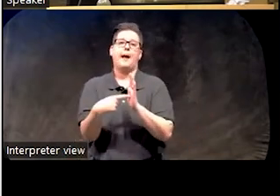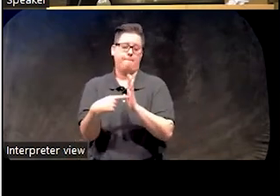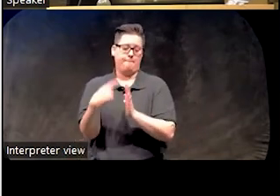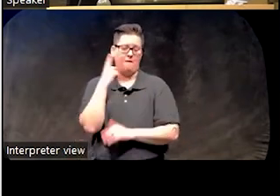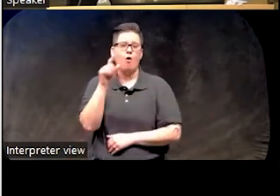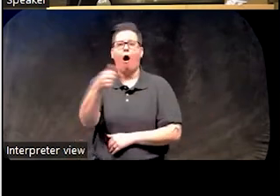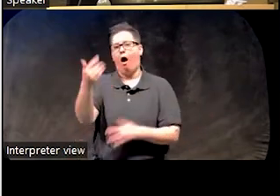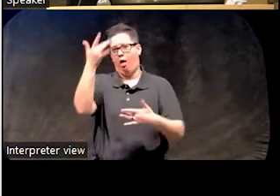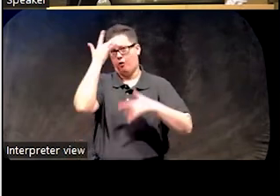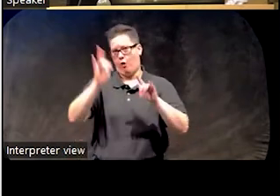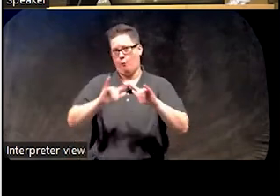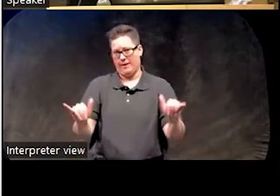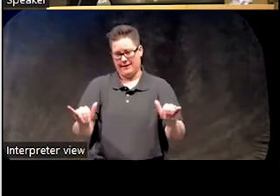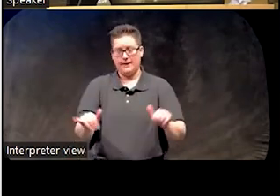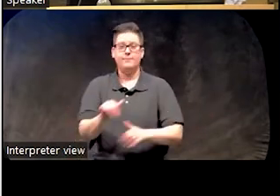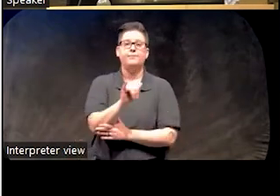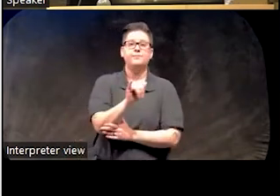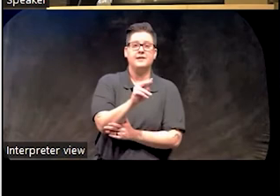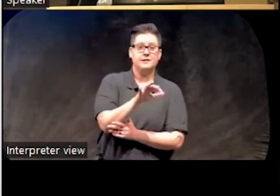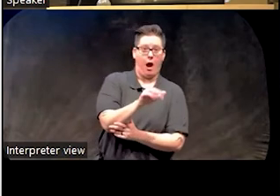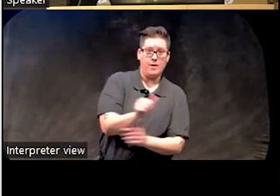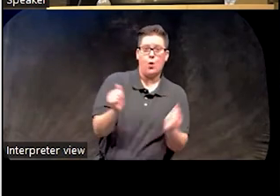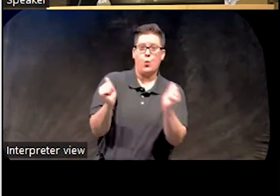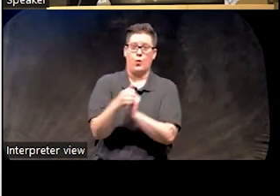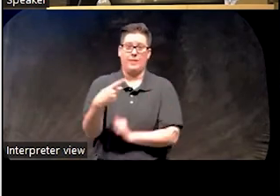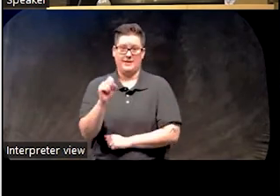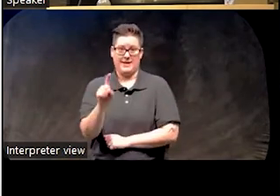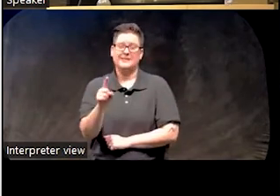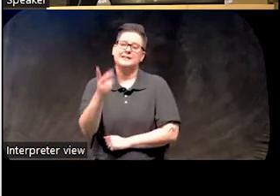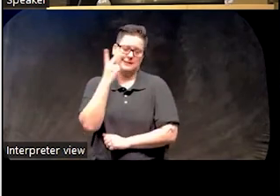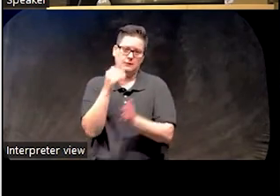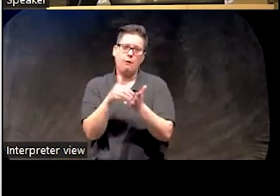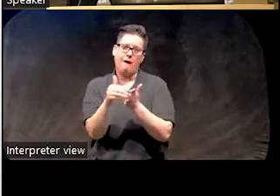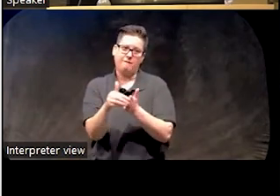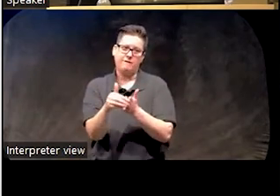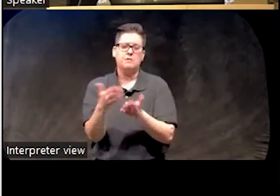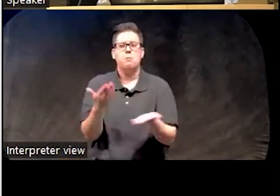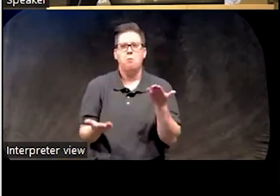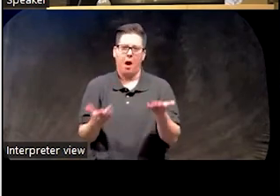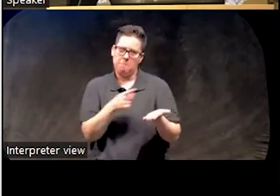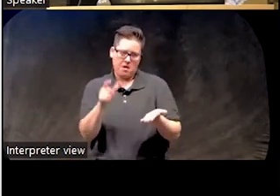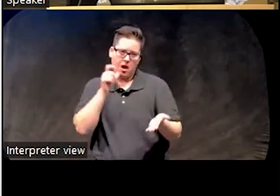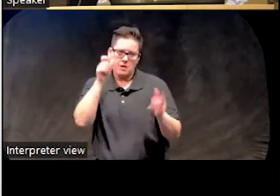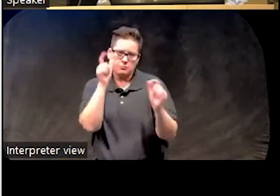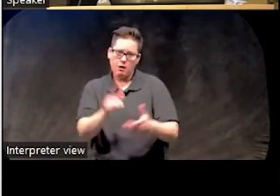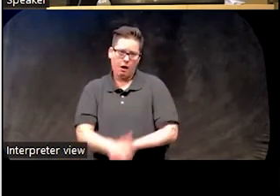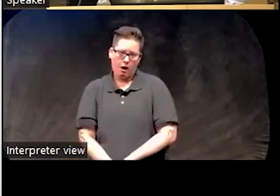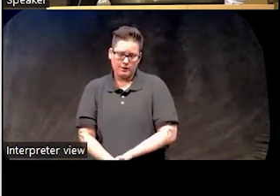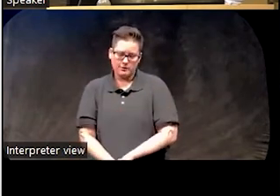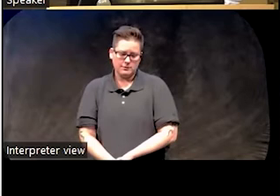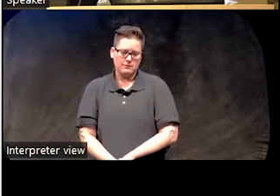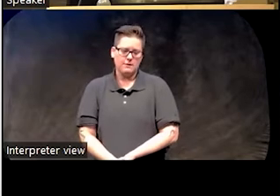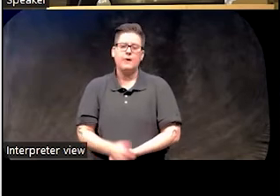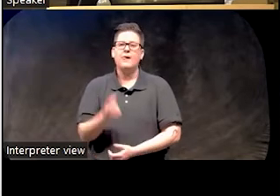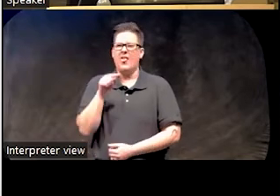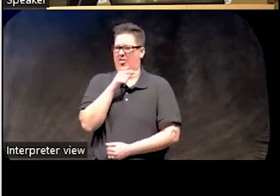comorbidity. Insomnia in the presence of PTSD, highly prevalent, probably not a surprise to you. This is just a very